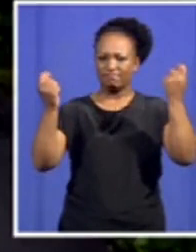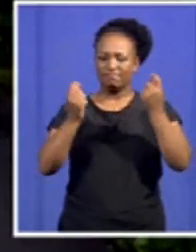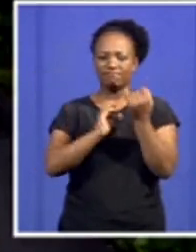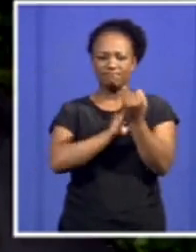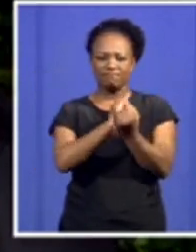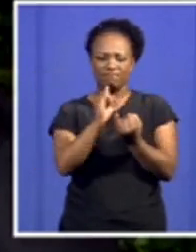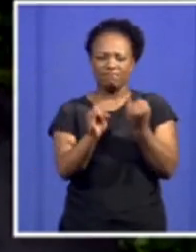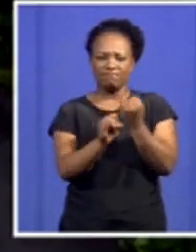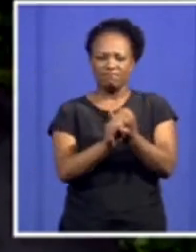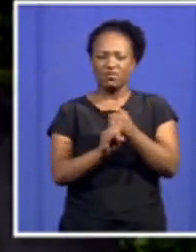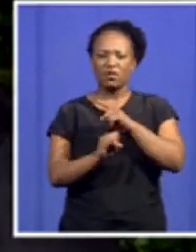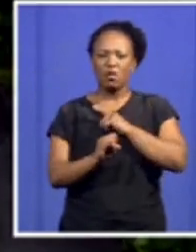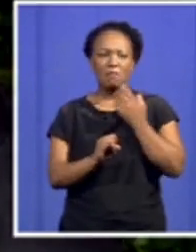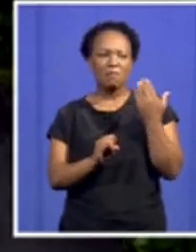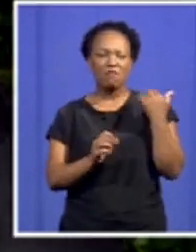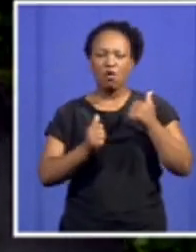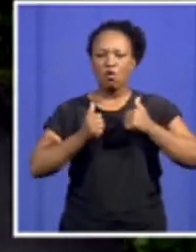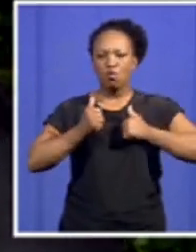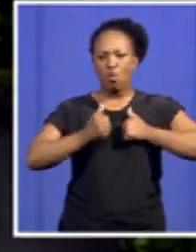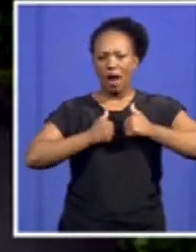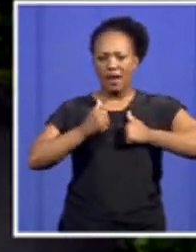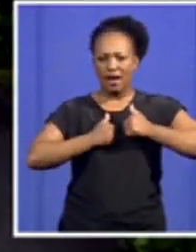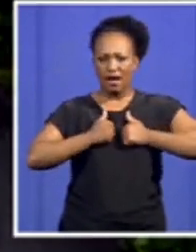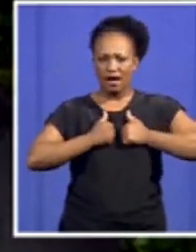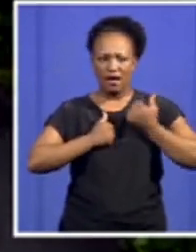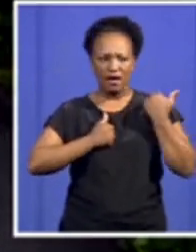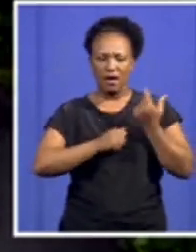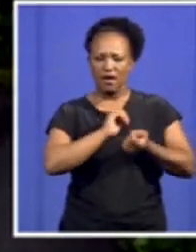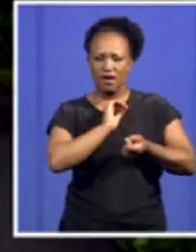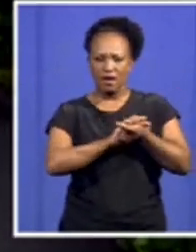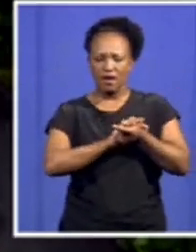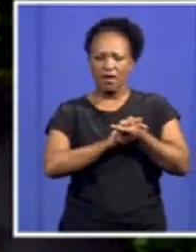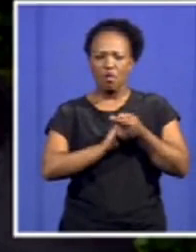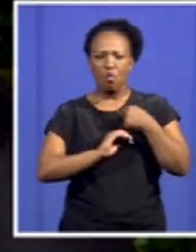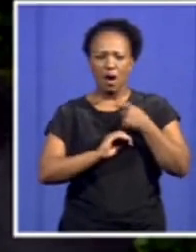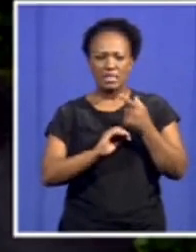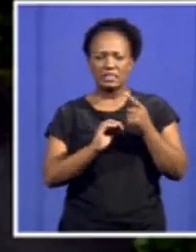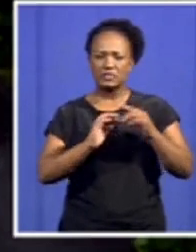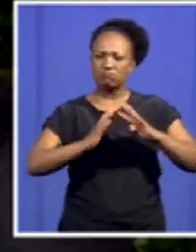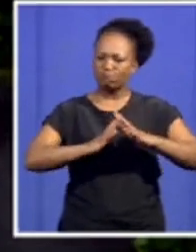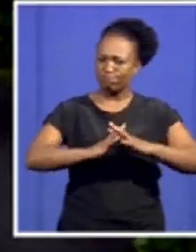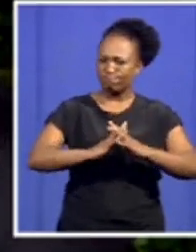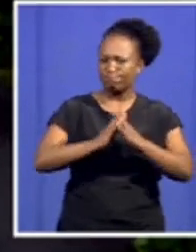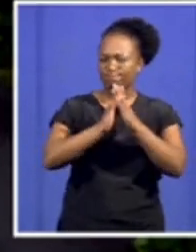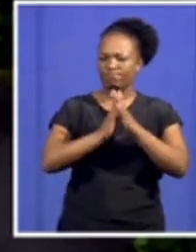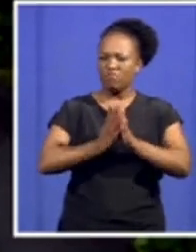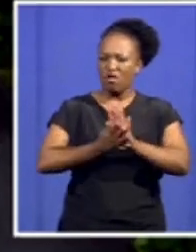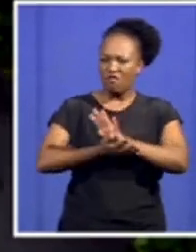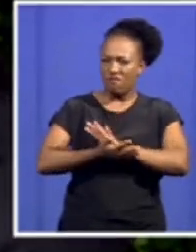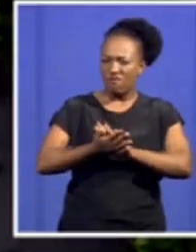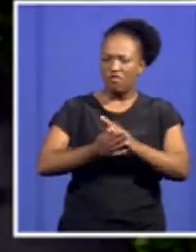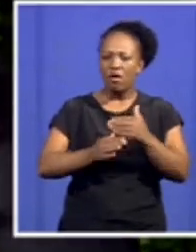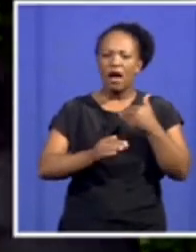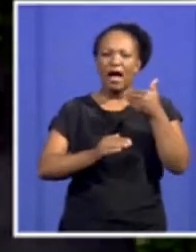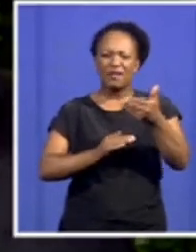has dealt with its reconciliation post the genocide, that it can't be allowed